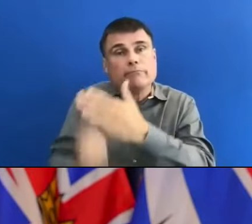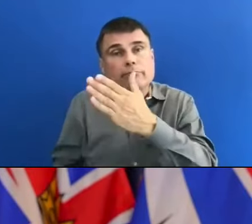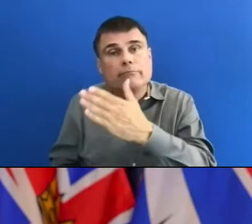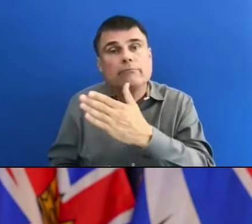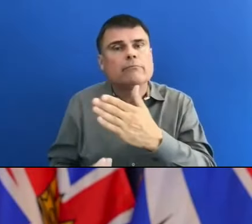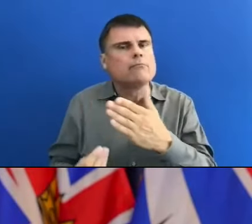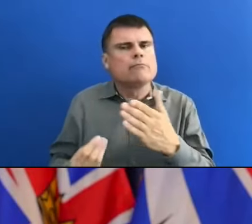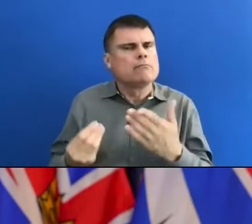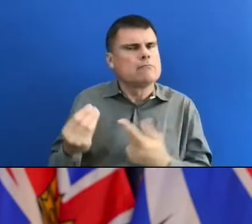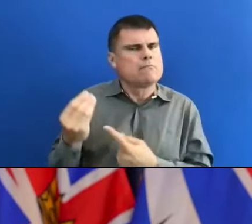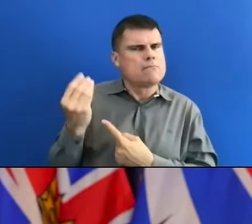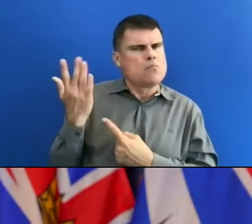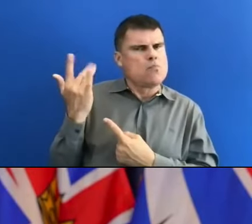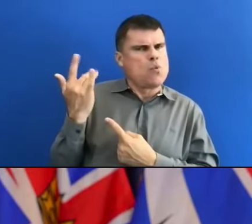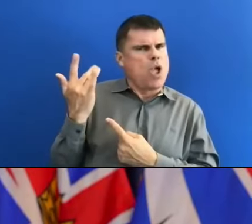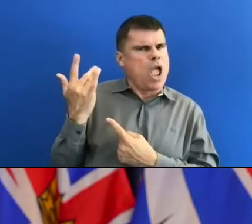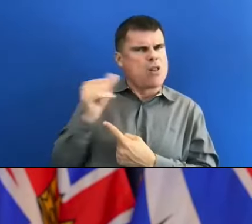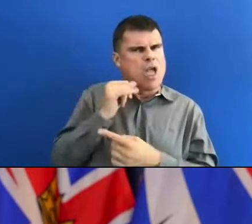why is that no longer important?